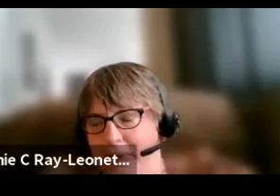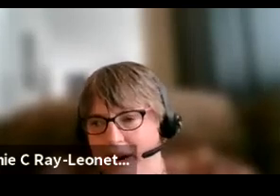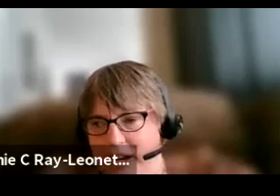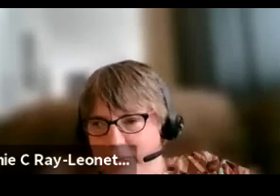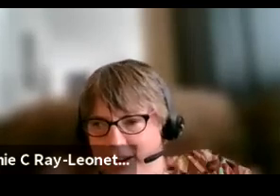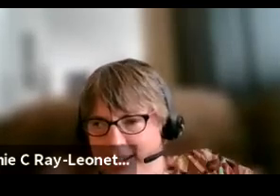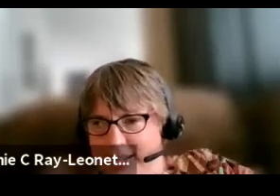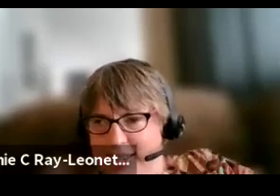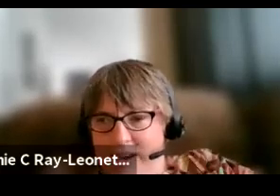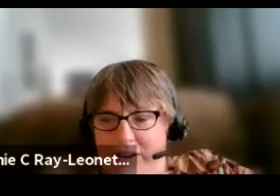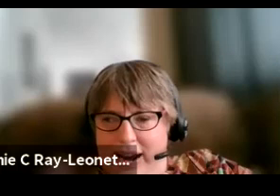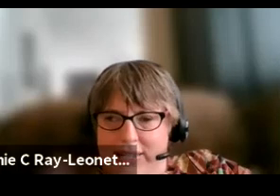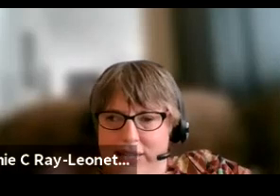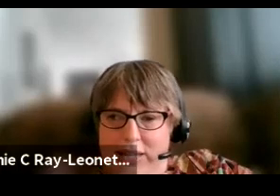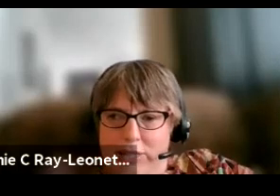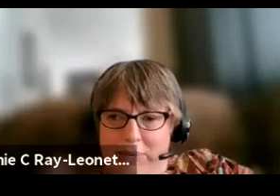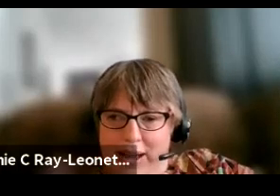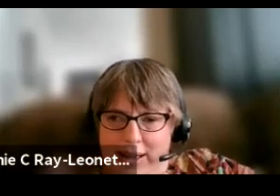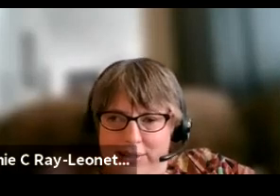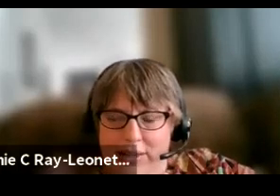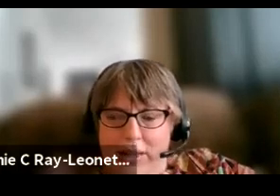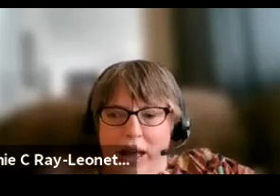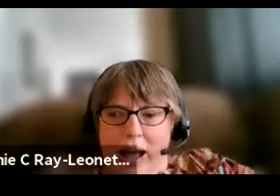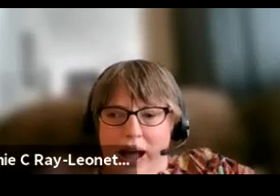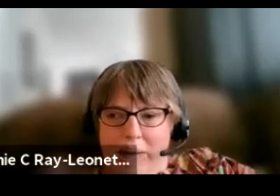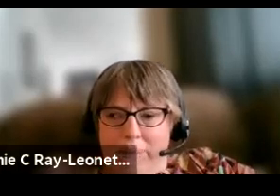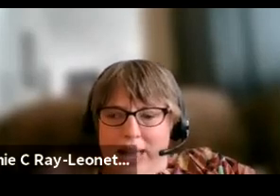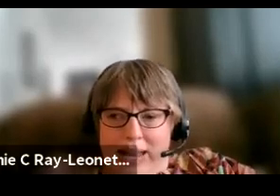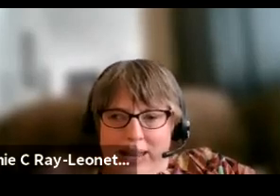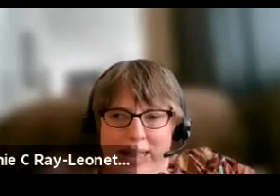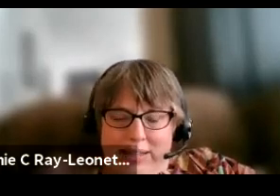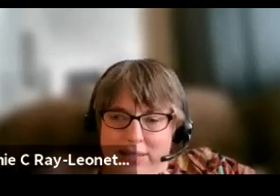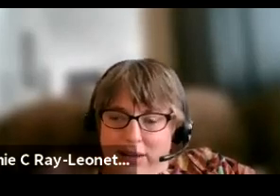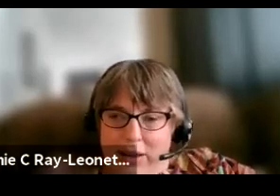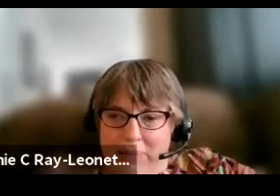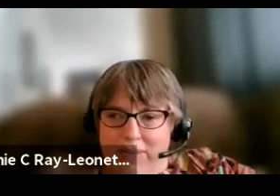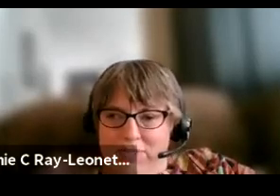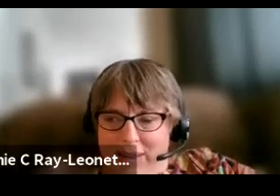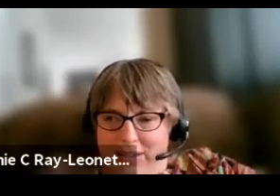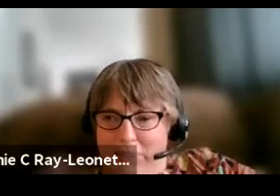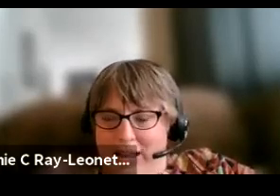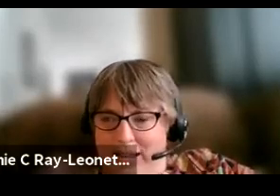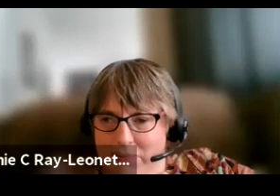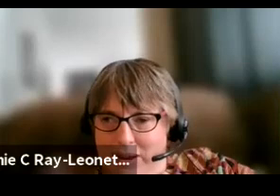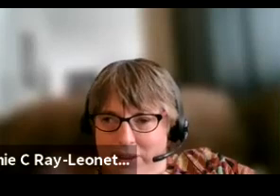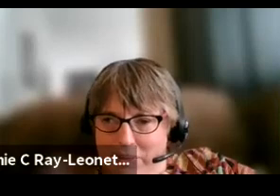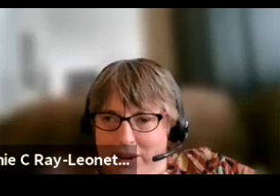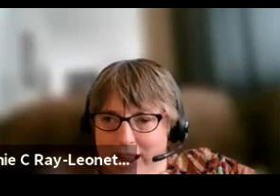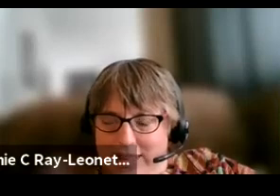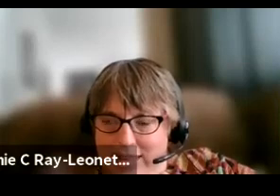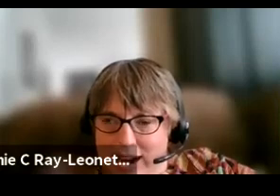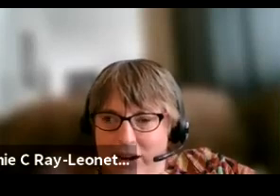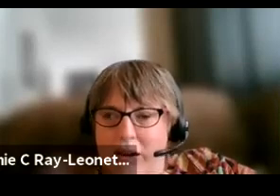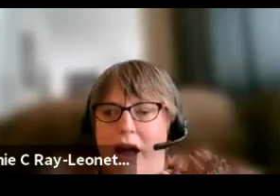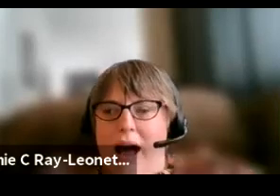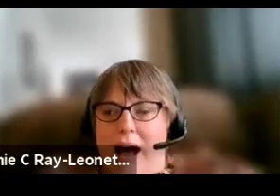reason we are experiencing that crisis is because, and this is a little bit of Jamie's opinion, but I'm going to put